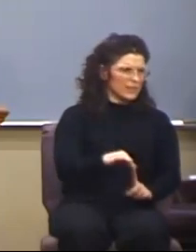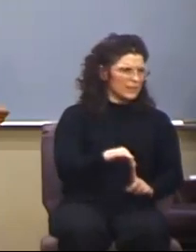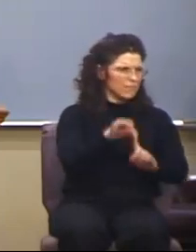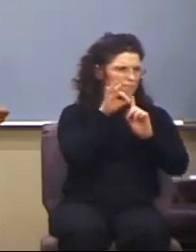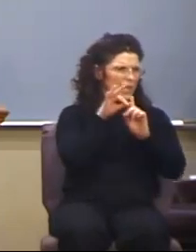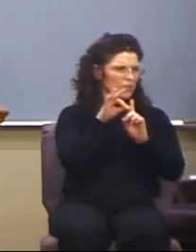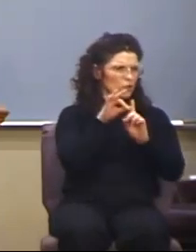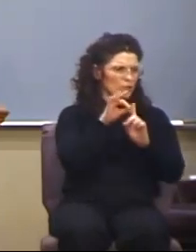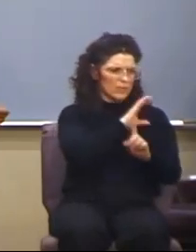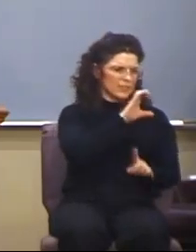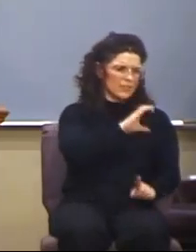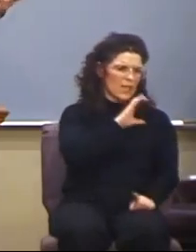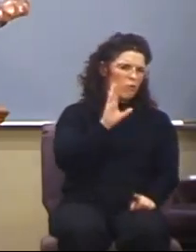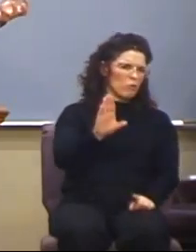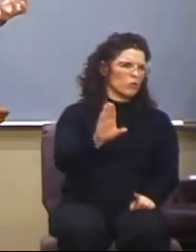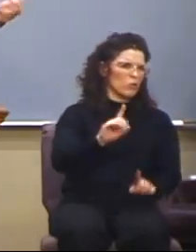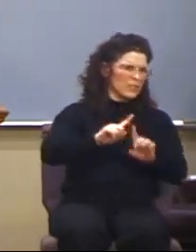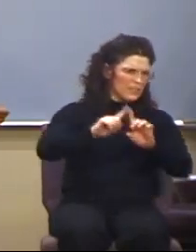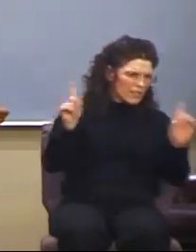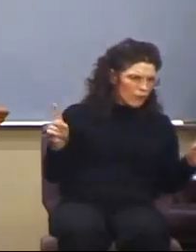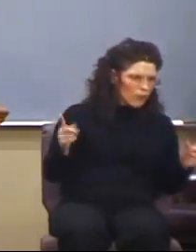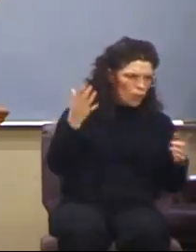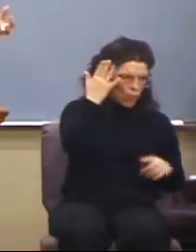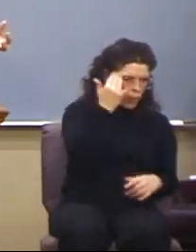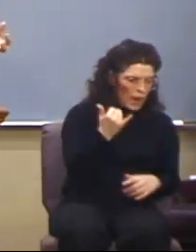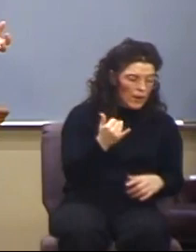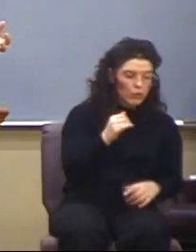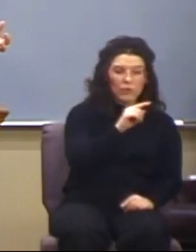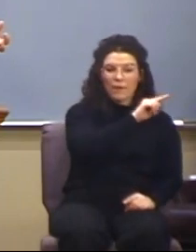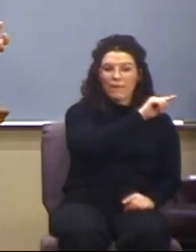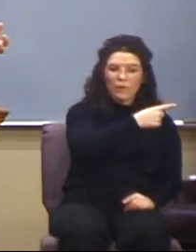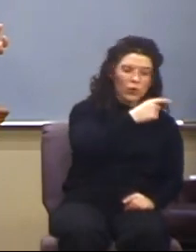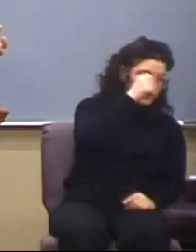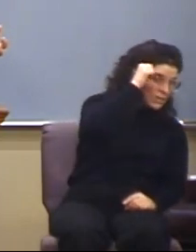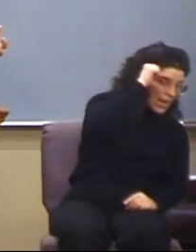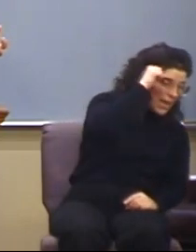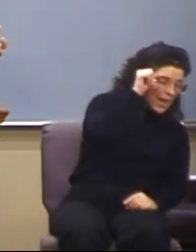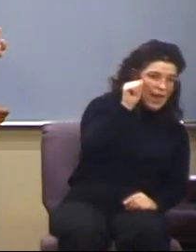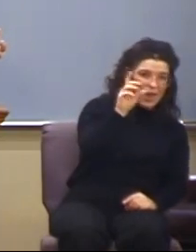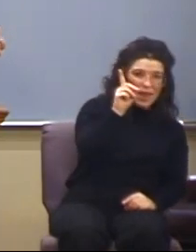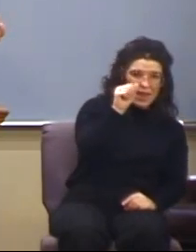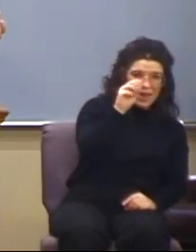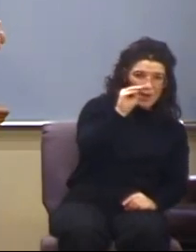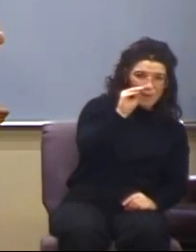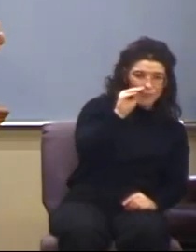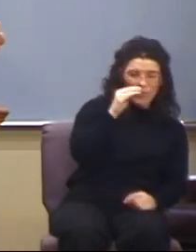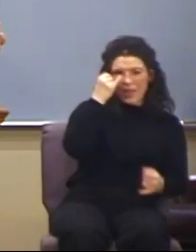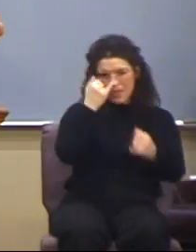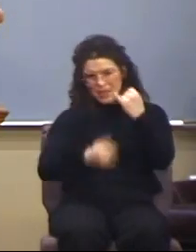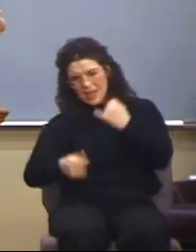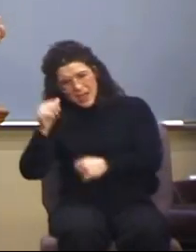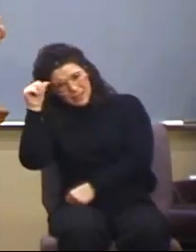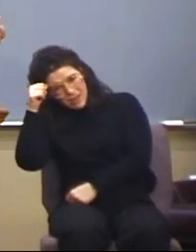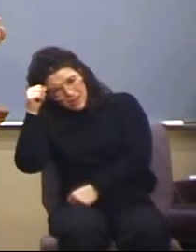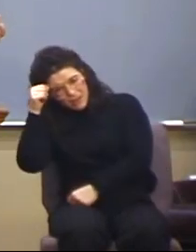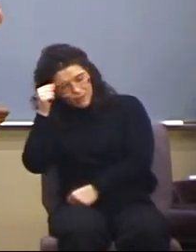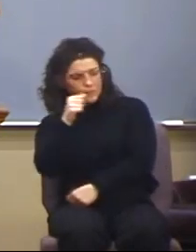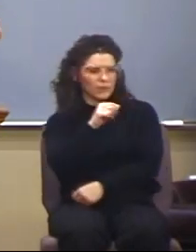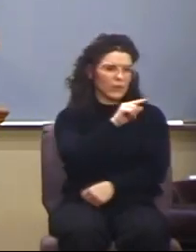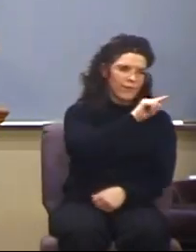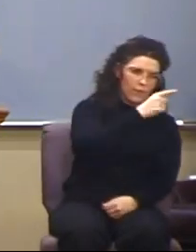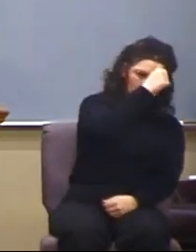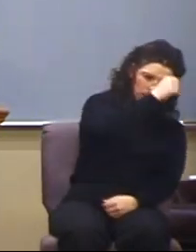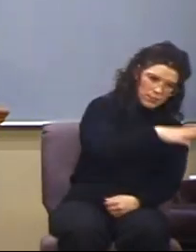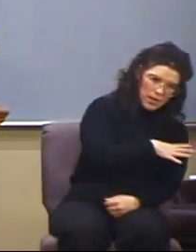the last Adam. You have the first Adam and you have the first man. Well, Adam, the first Adam, the first man,